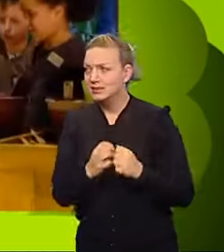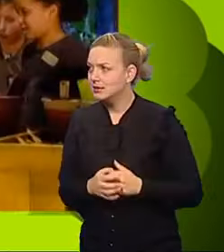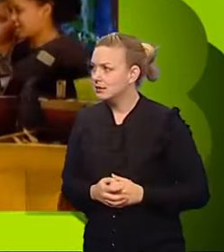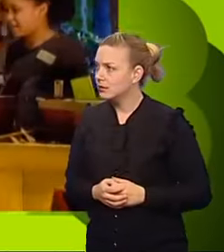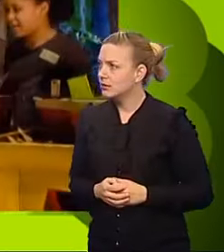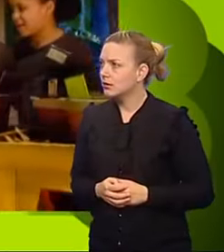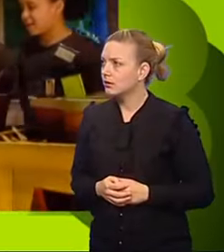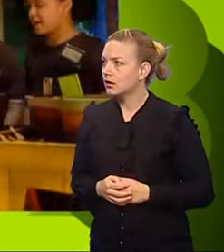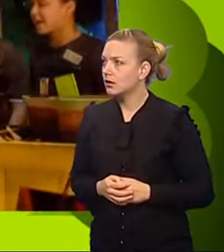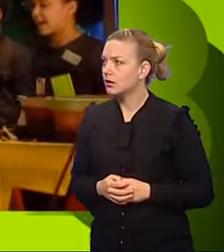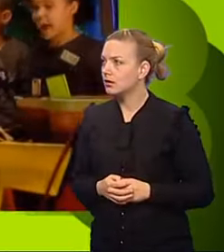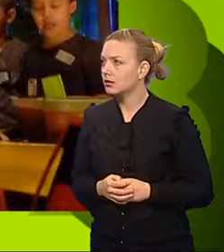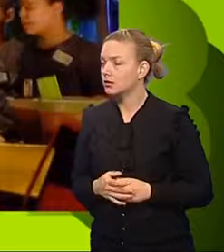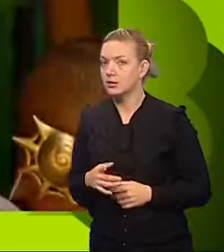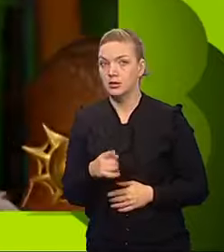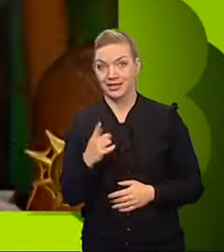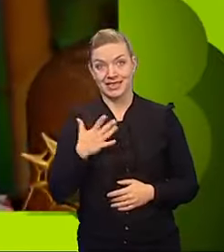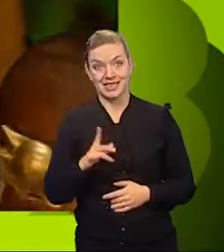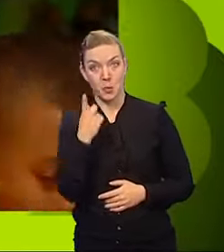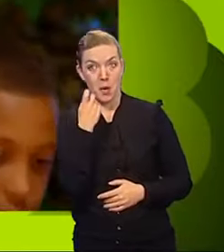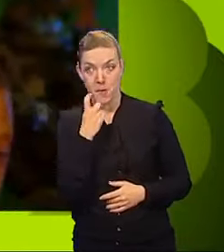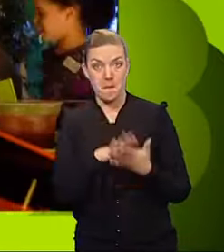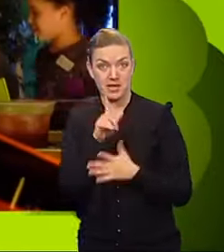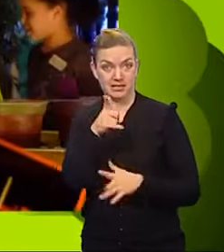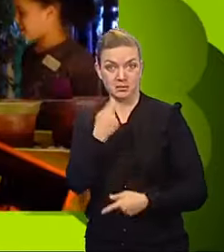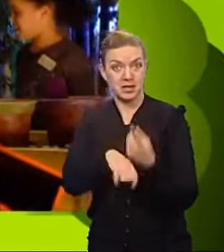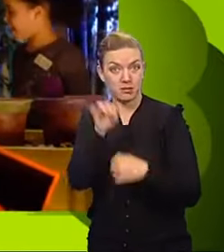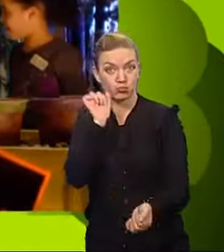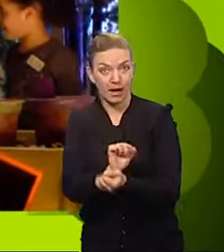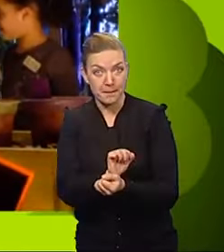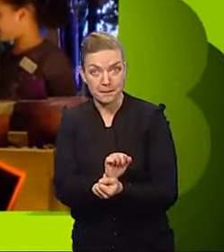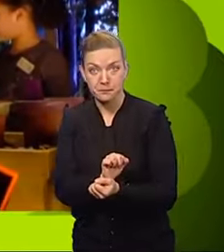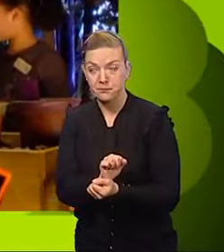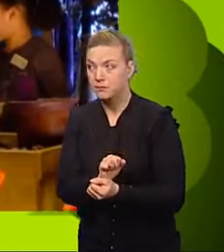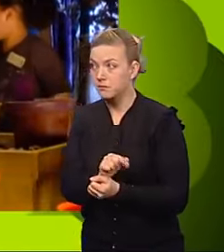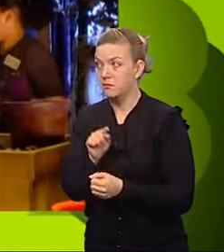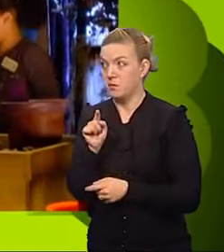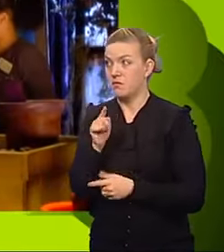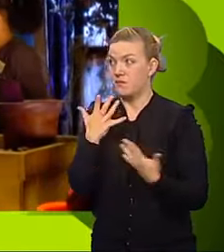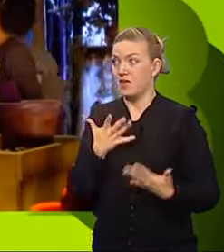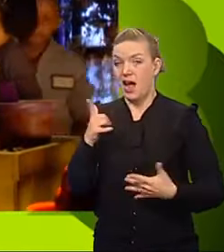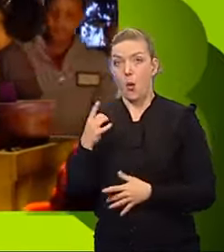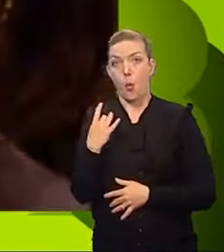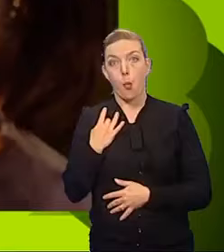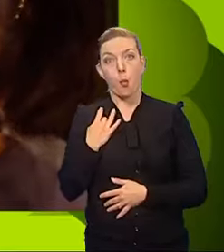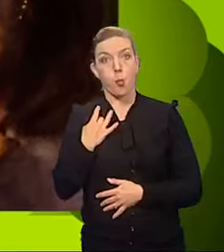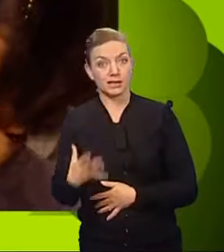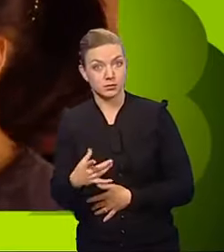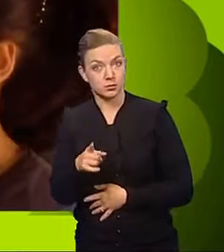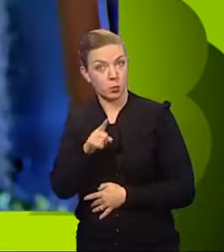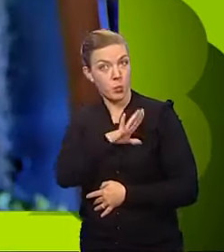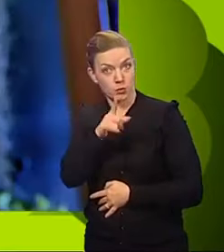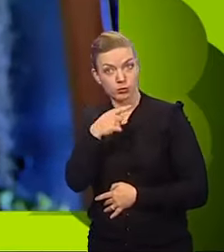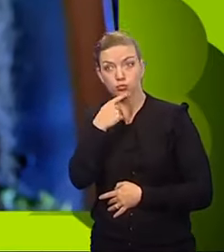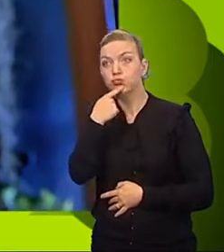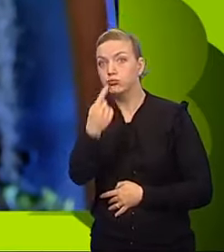They only need one more, and you're trapped! He's in the white pot! Why not tell them you haven't chosen the white pot yet? Can